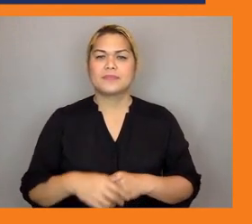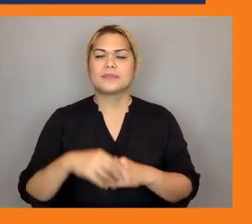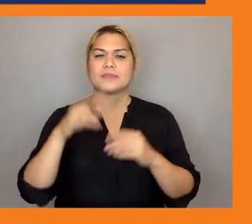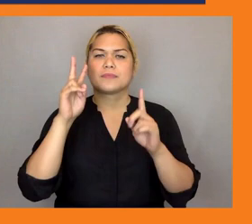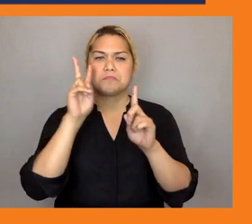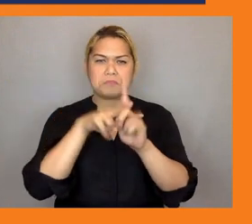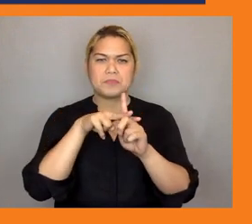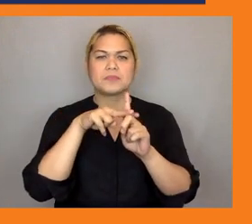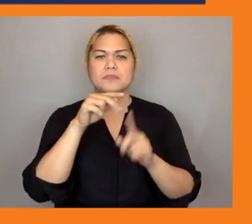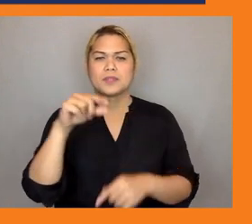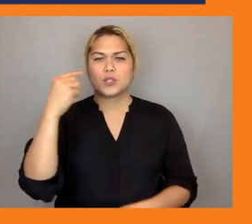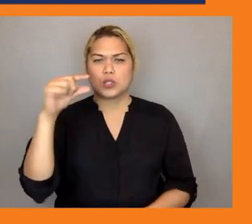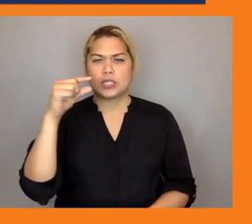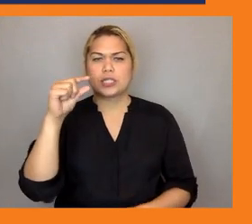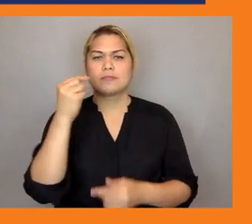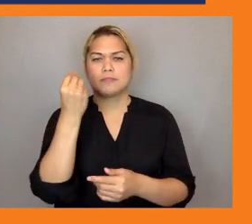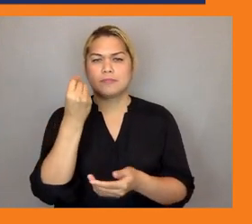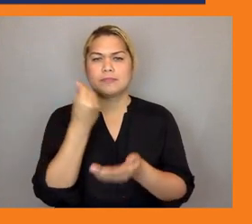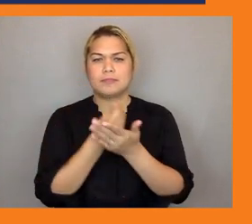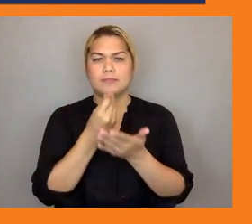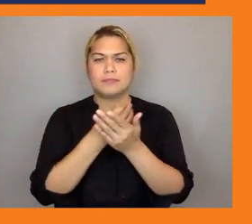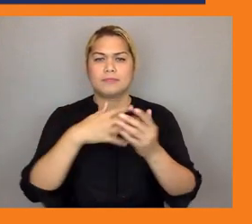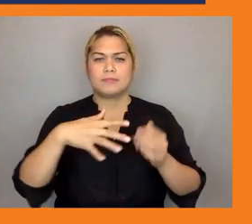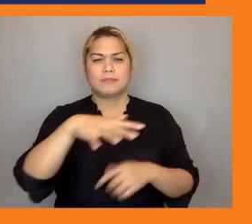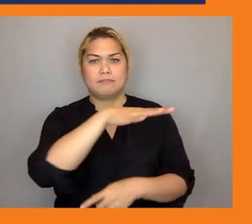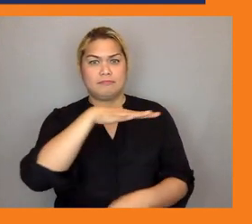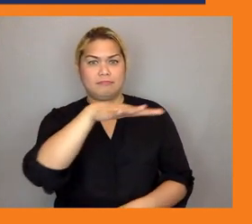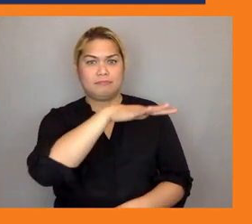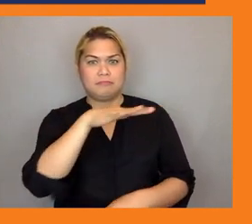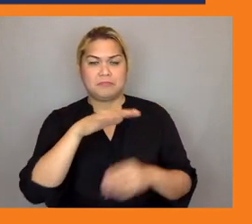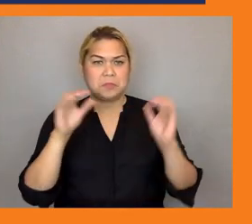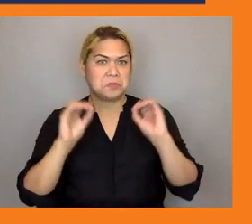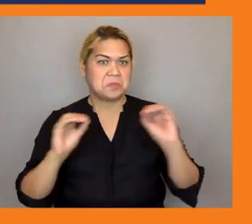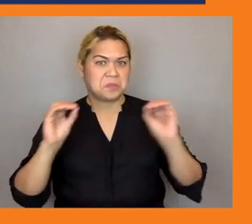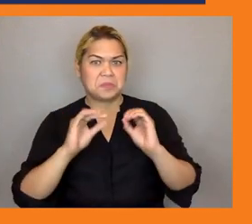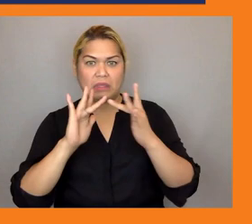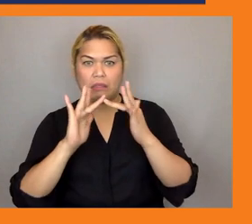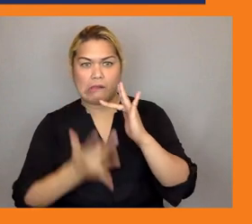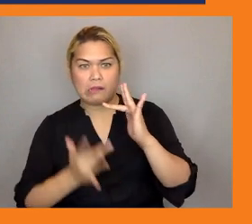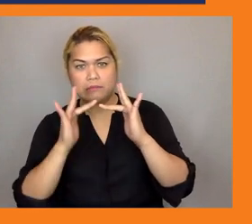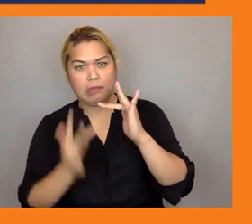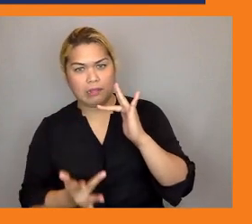access to to it to into the internet or may not have the means to to participate